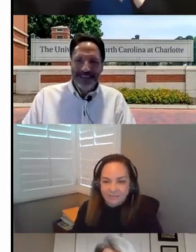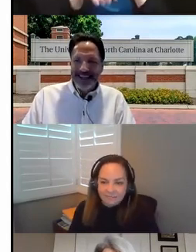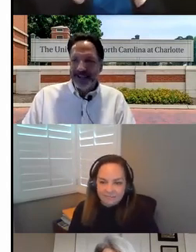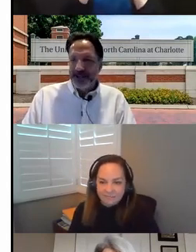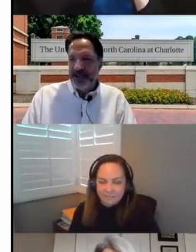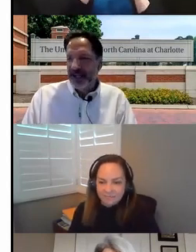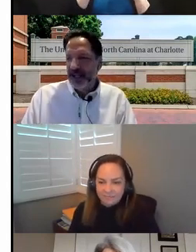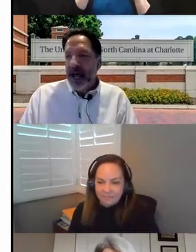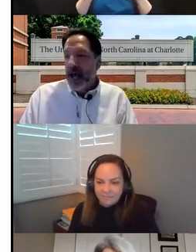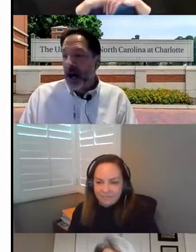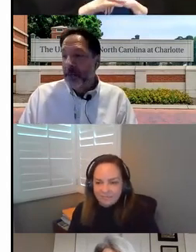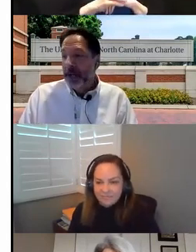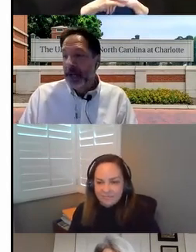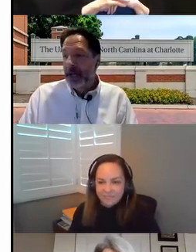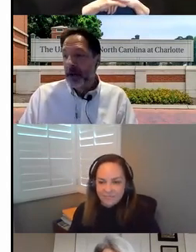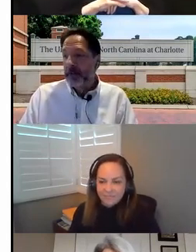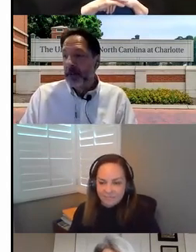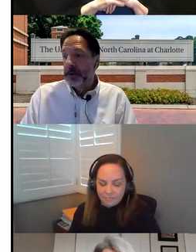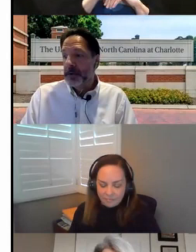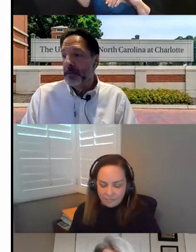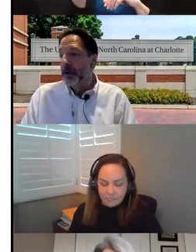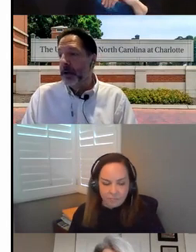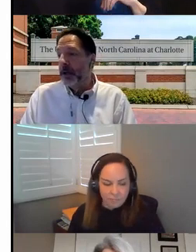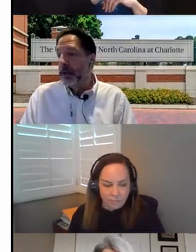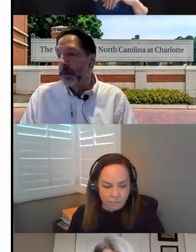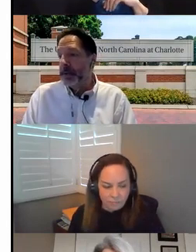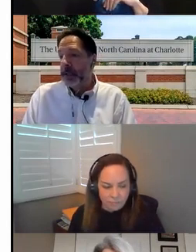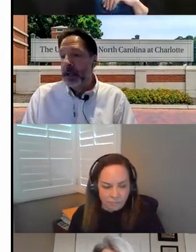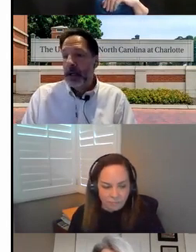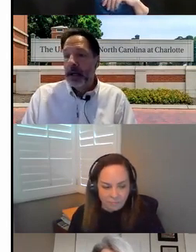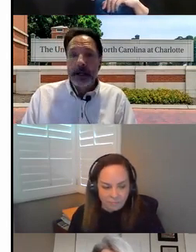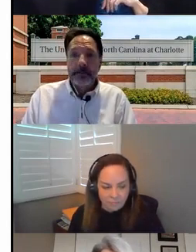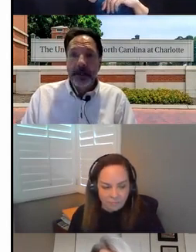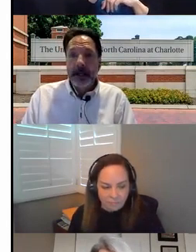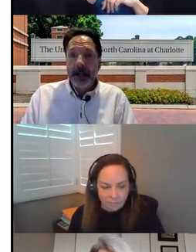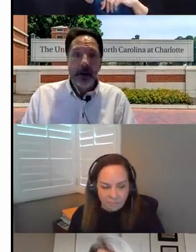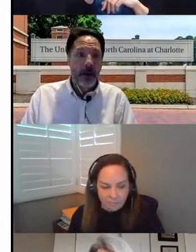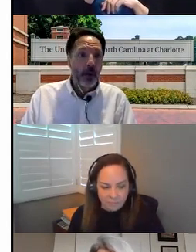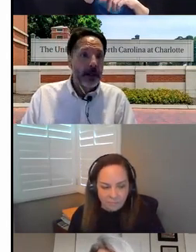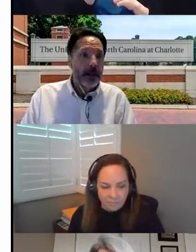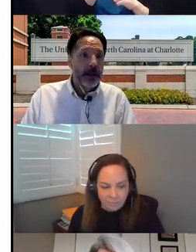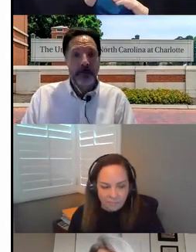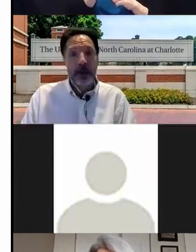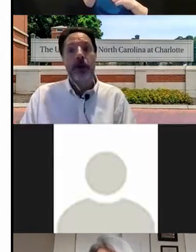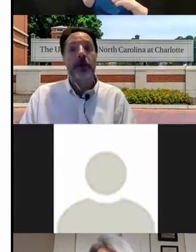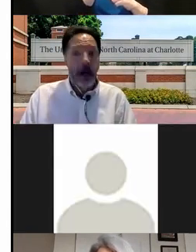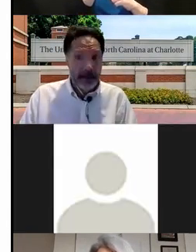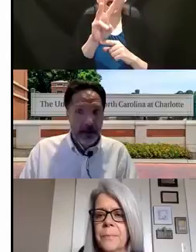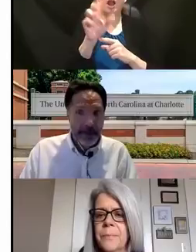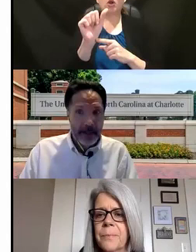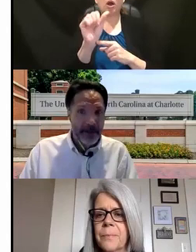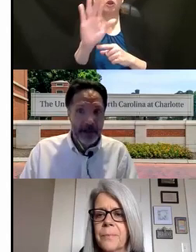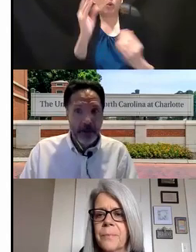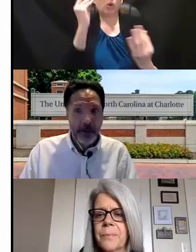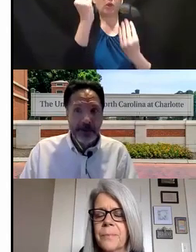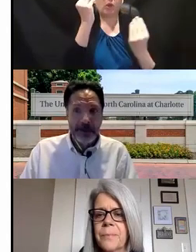you. Thanks so much, Linda. And then over to Mary and Kirsten in Iowa. What is, what are your thoughts